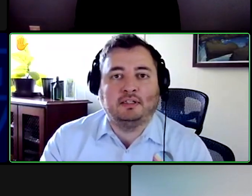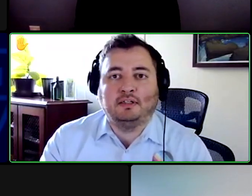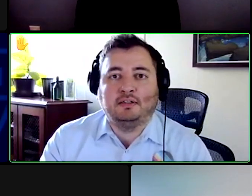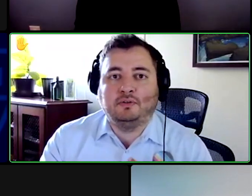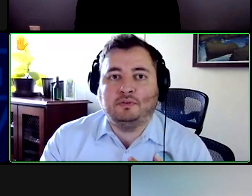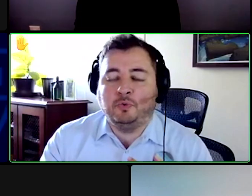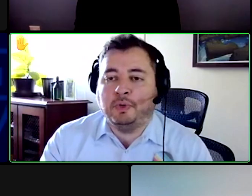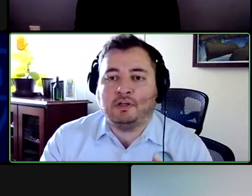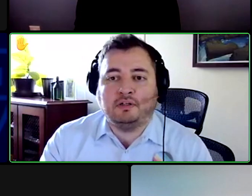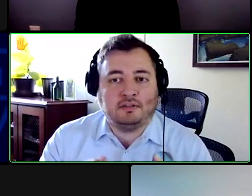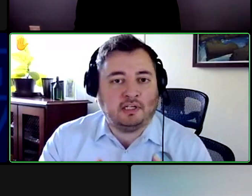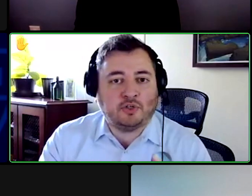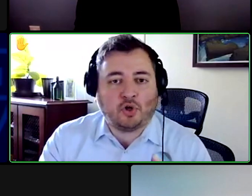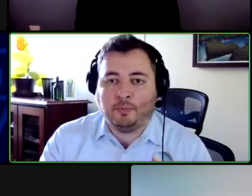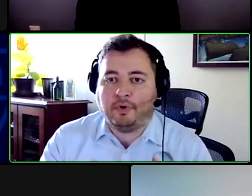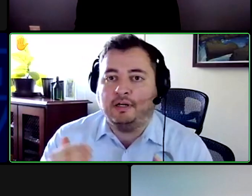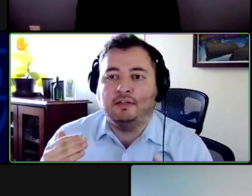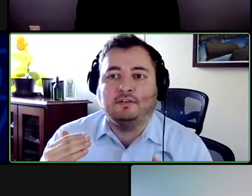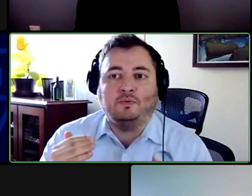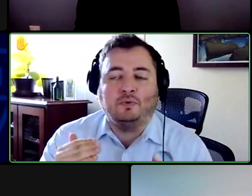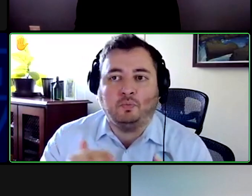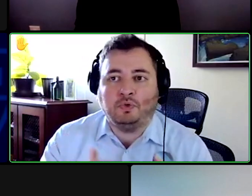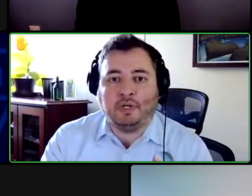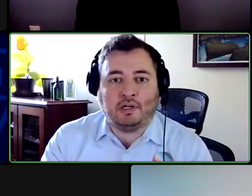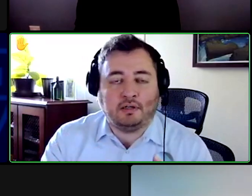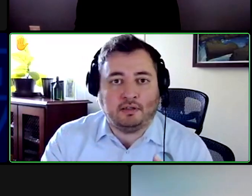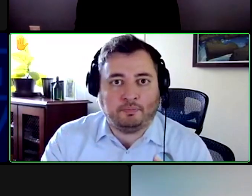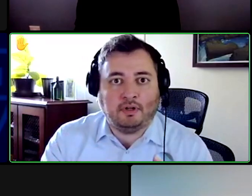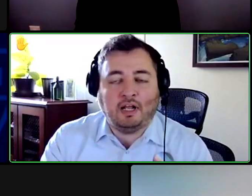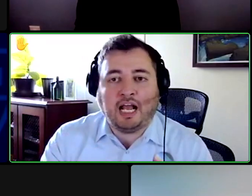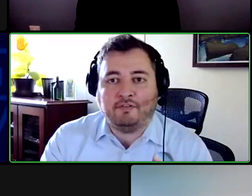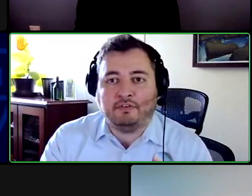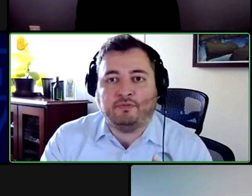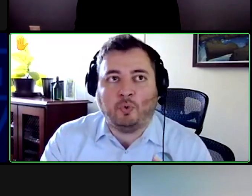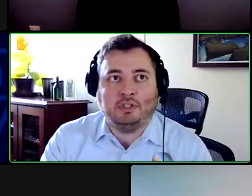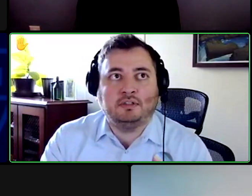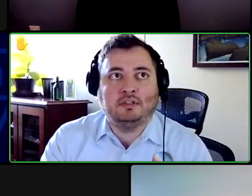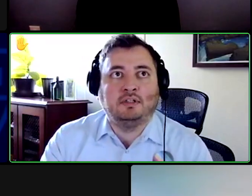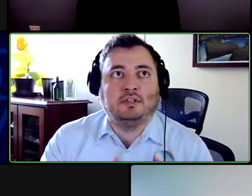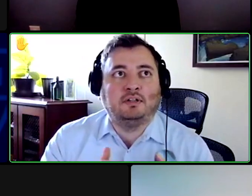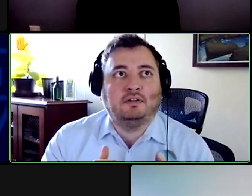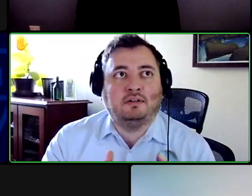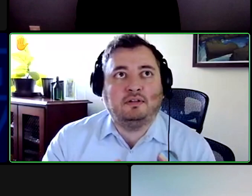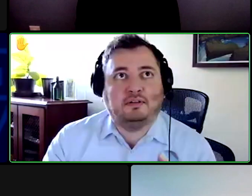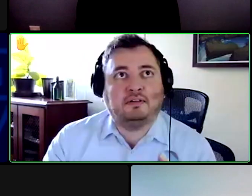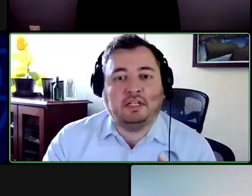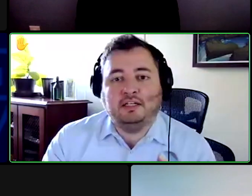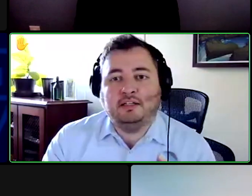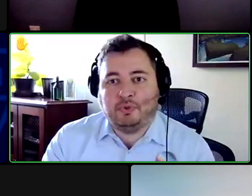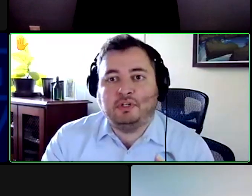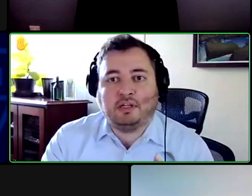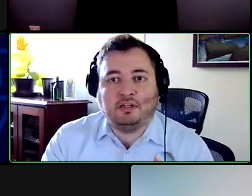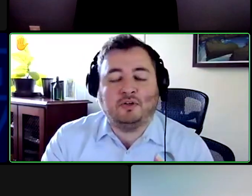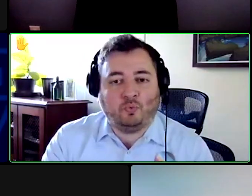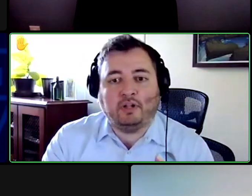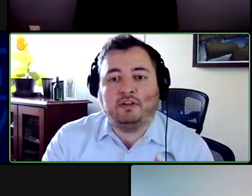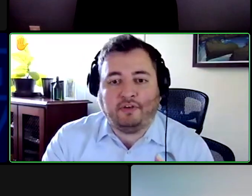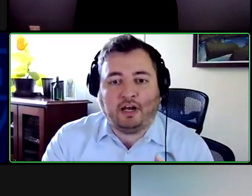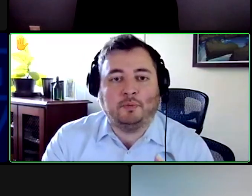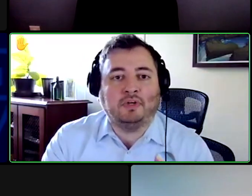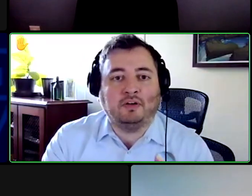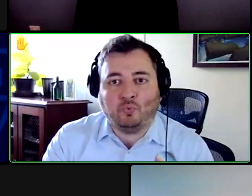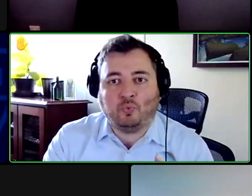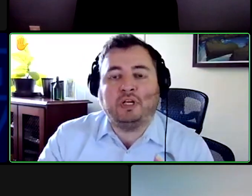in place you mentioned just try finding you mentioned having voices these positions are